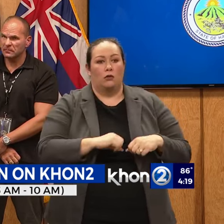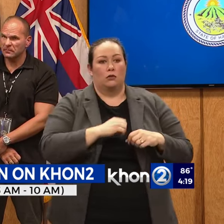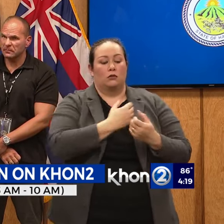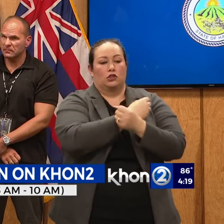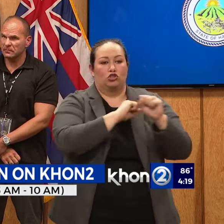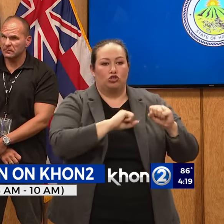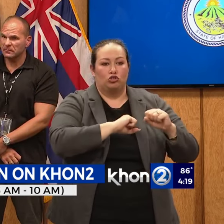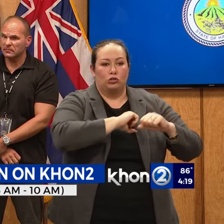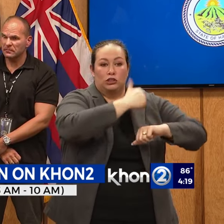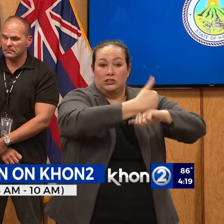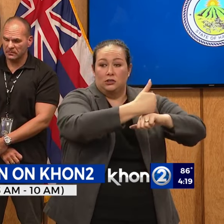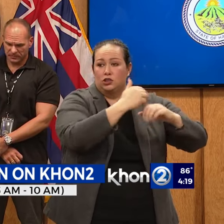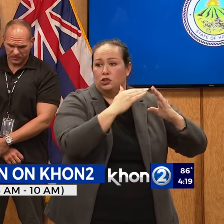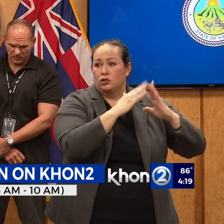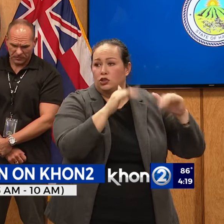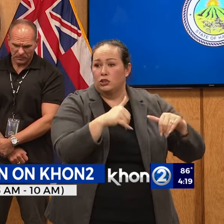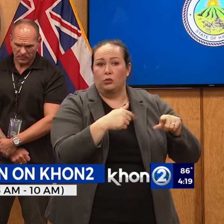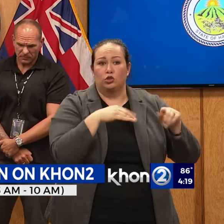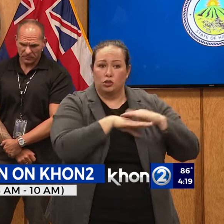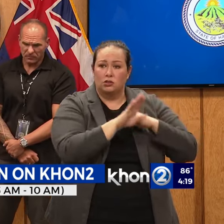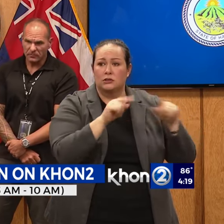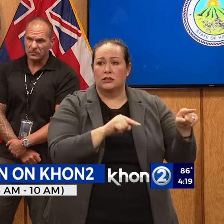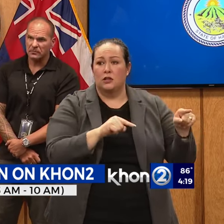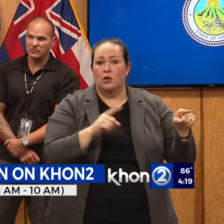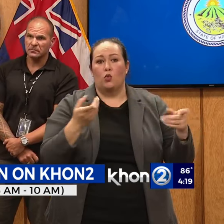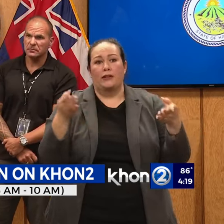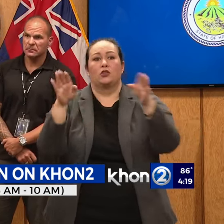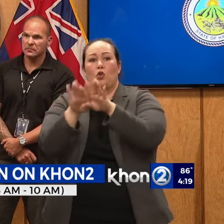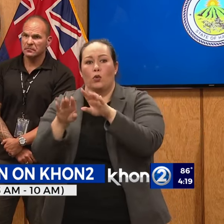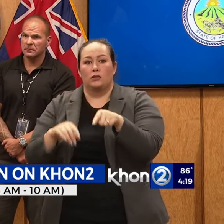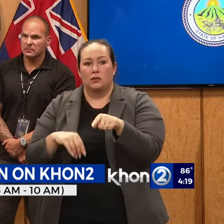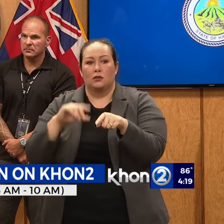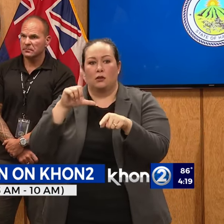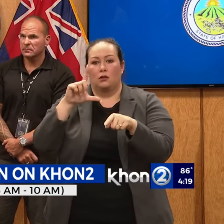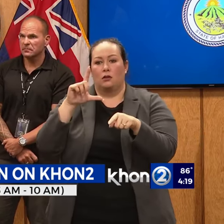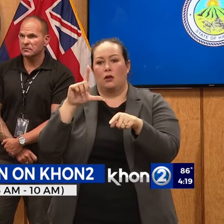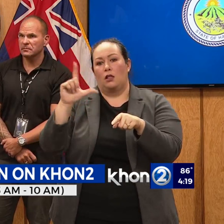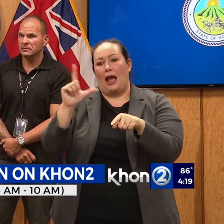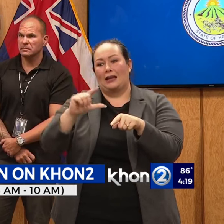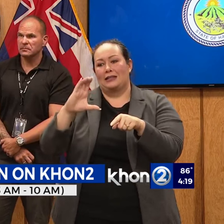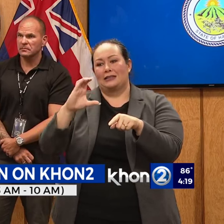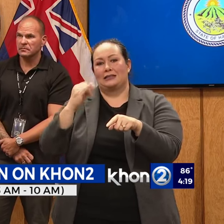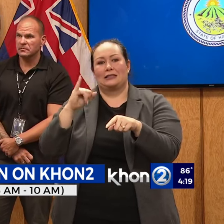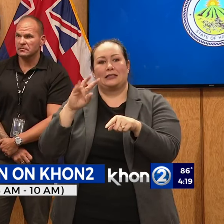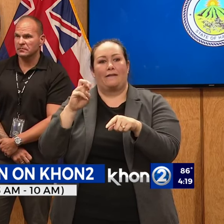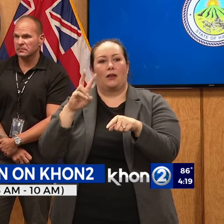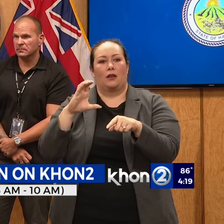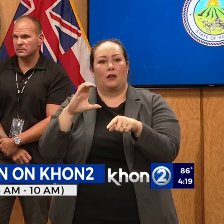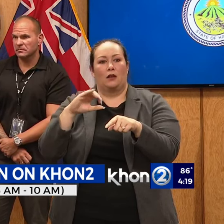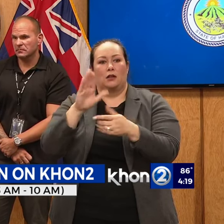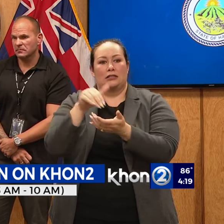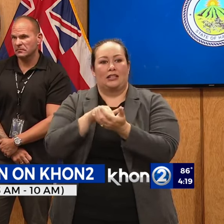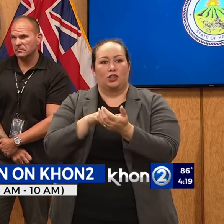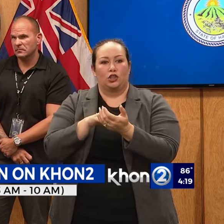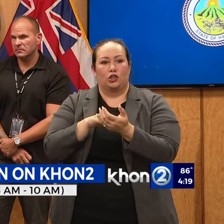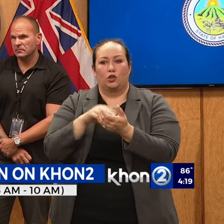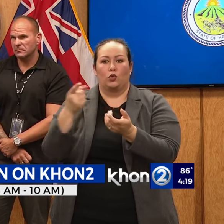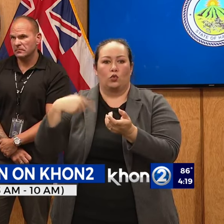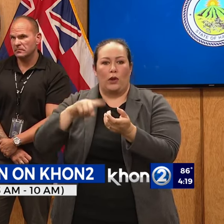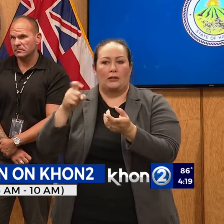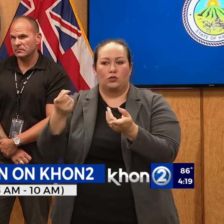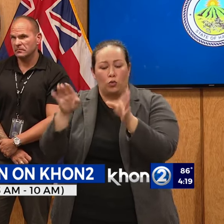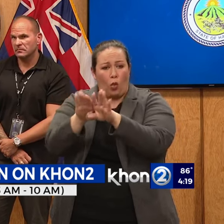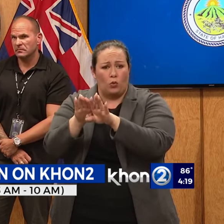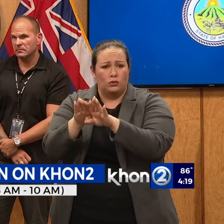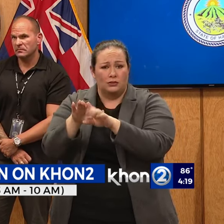them because of the fire that we didn't anticipate, for example, the Lahaina Civic Center. But what I'll say to people in their cars is